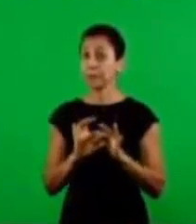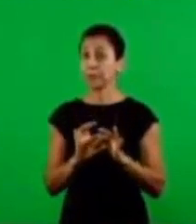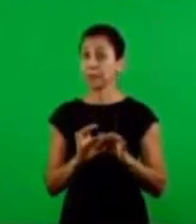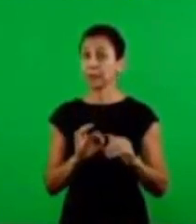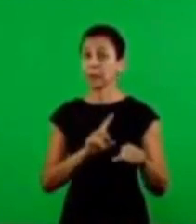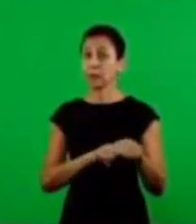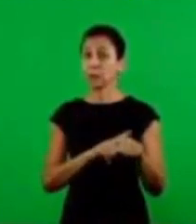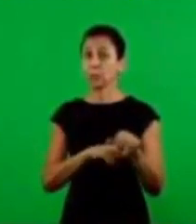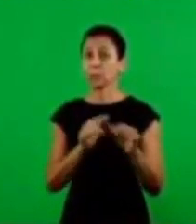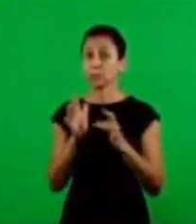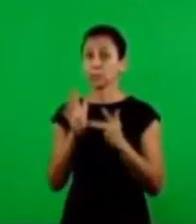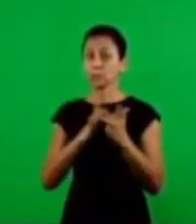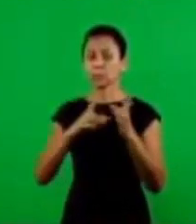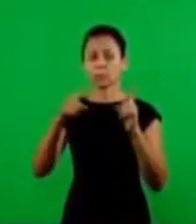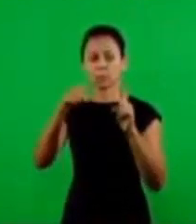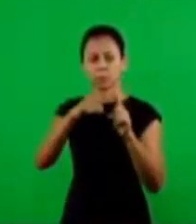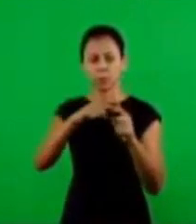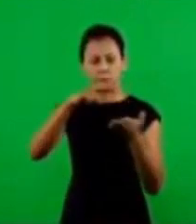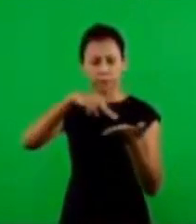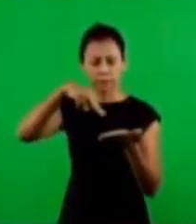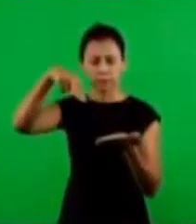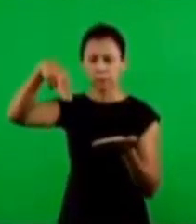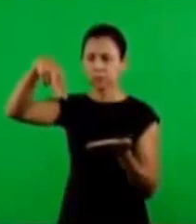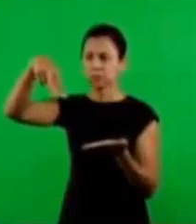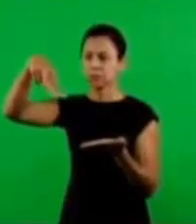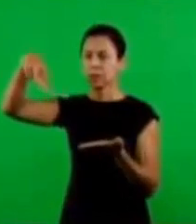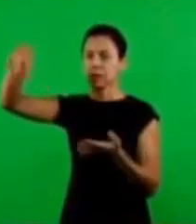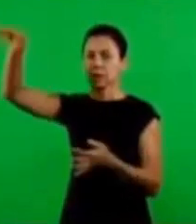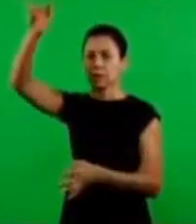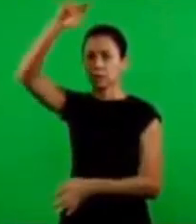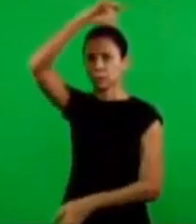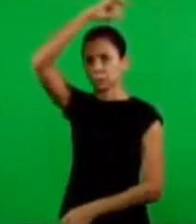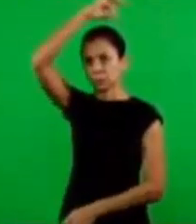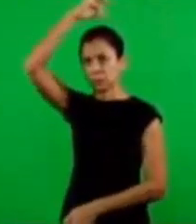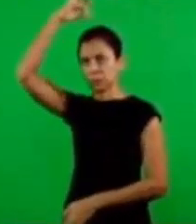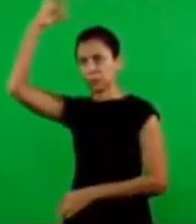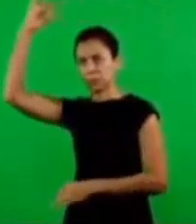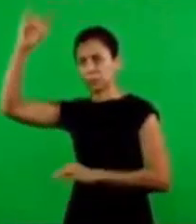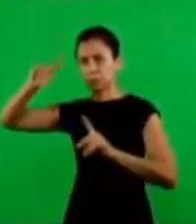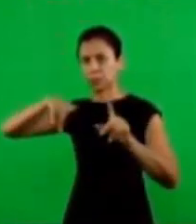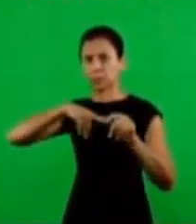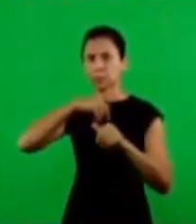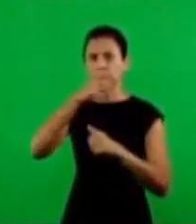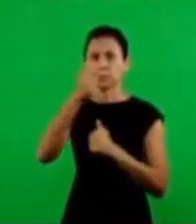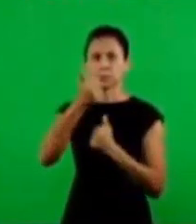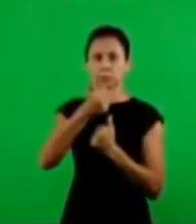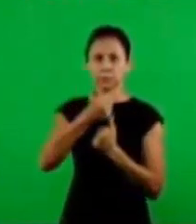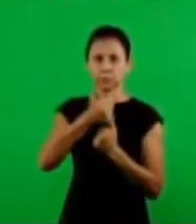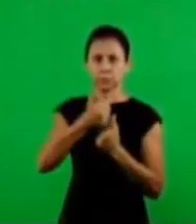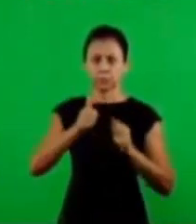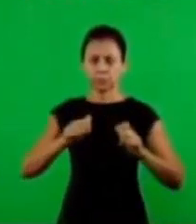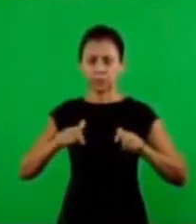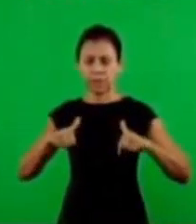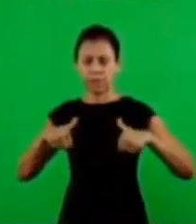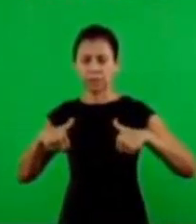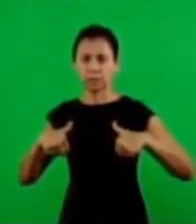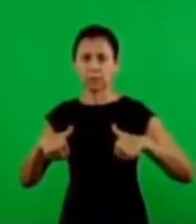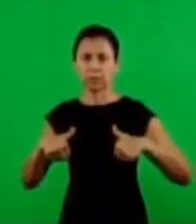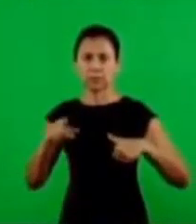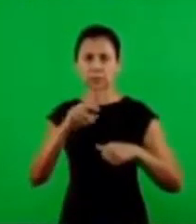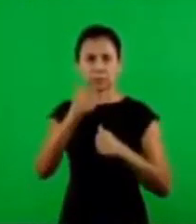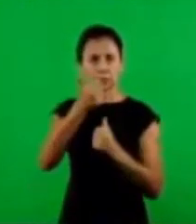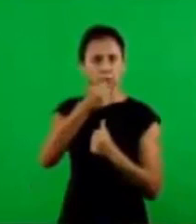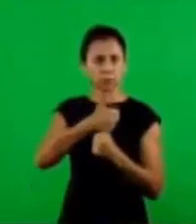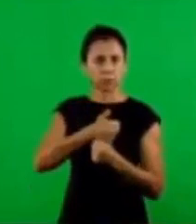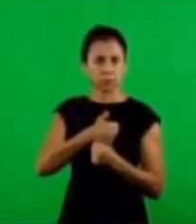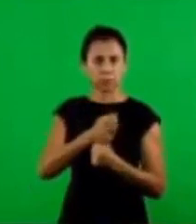in the resurrection of jesus the holy spirit began to manifest in his place not